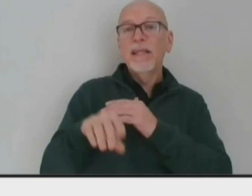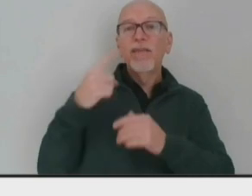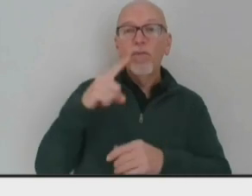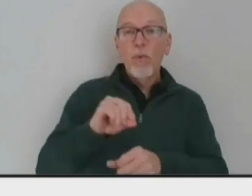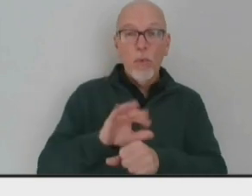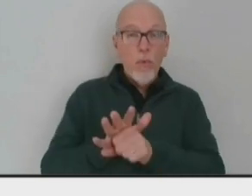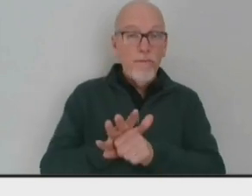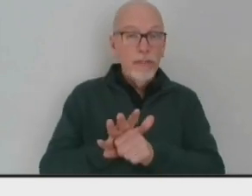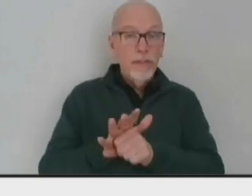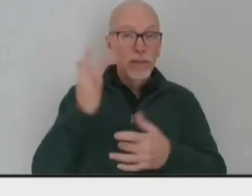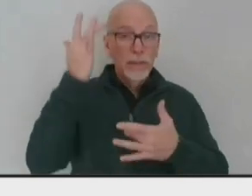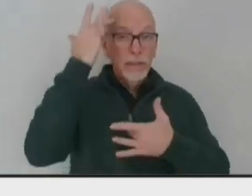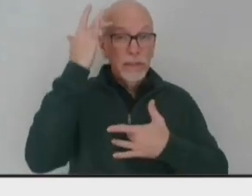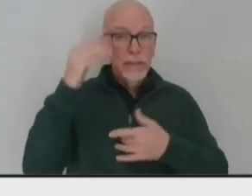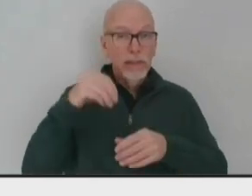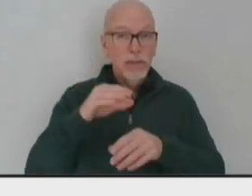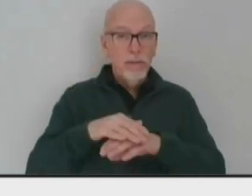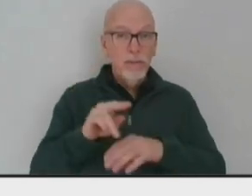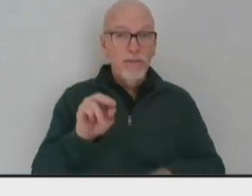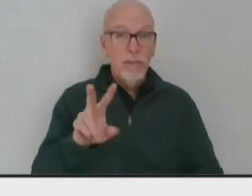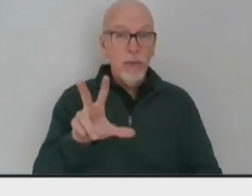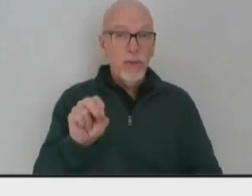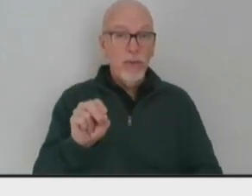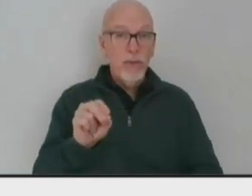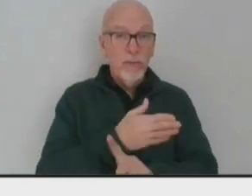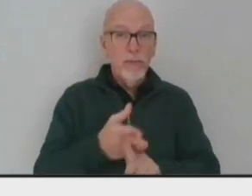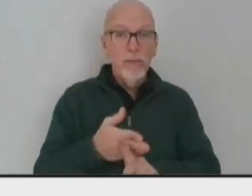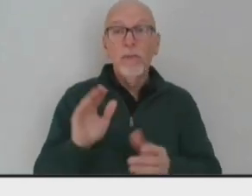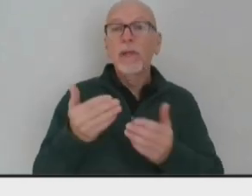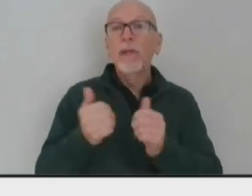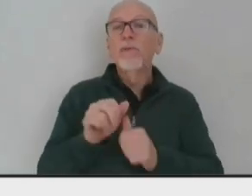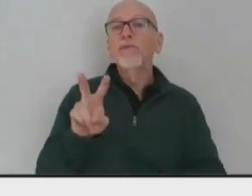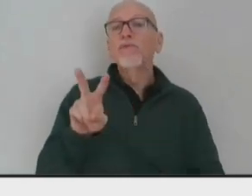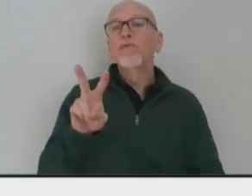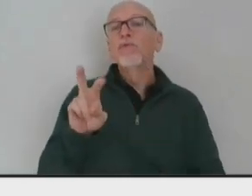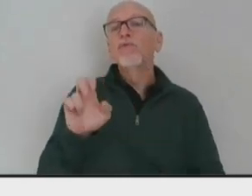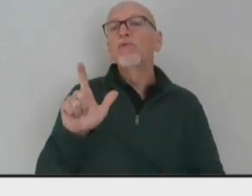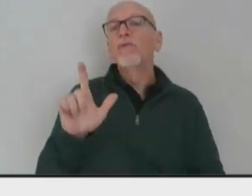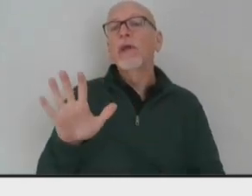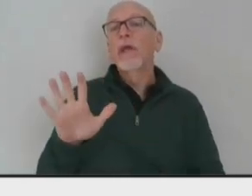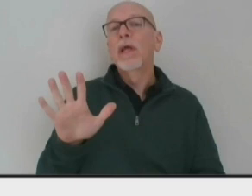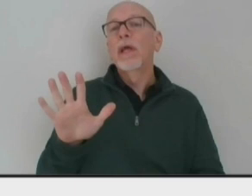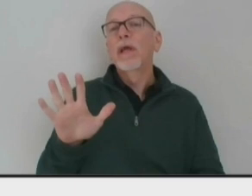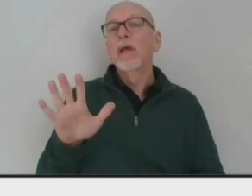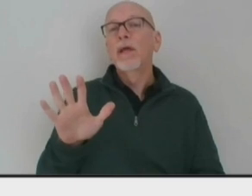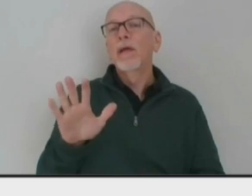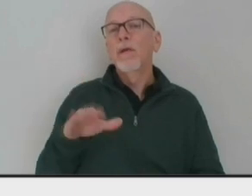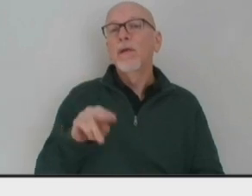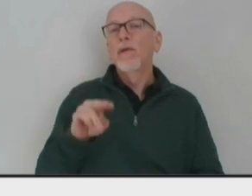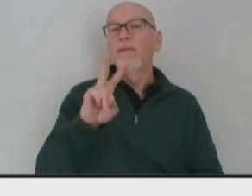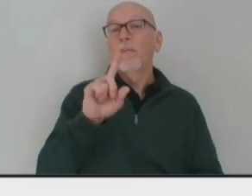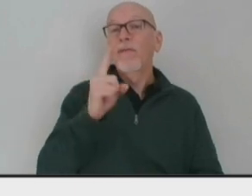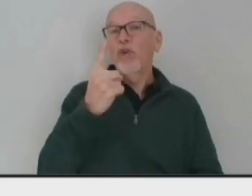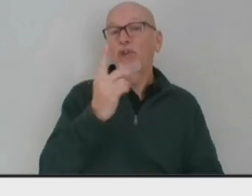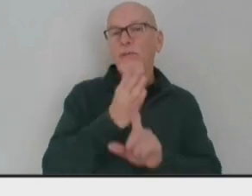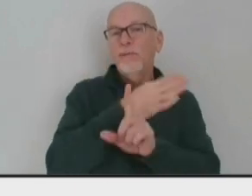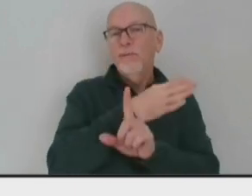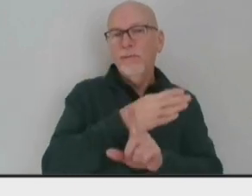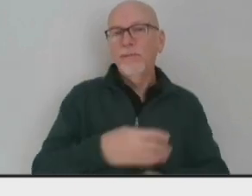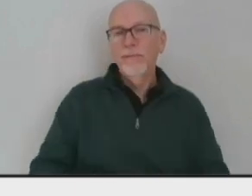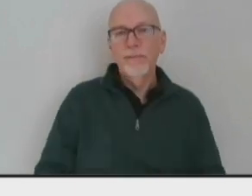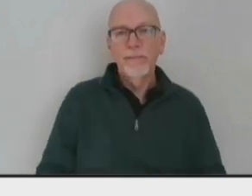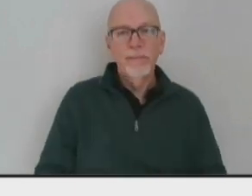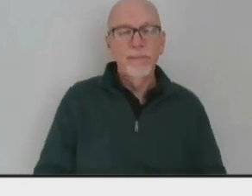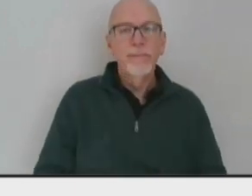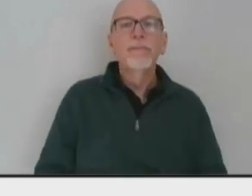symptoms as of November 30th, compared with 225 who were admitted on November 1st. As the governor